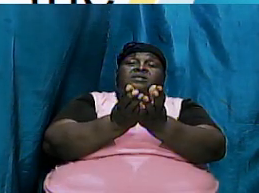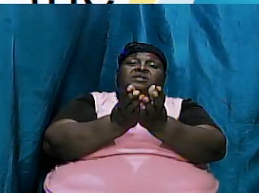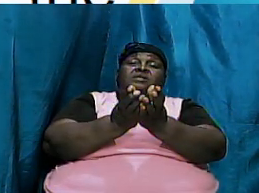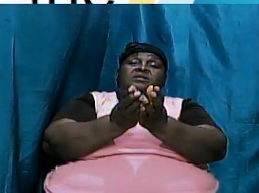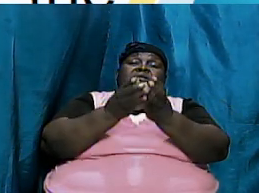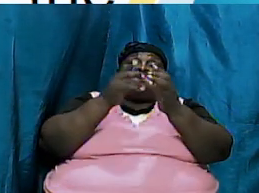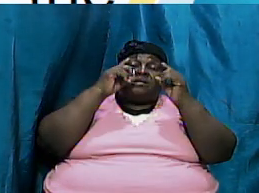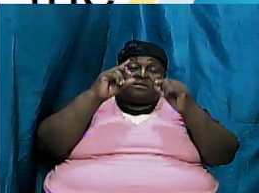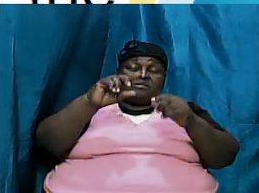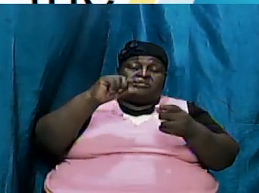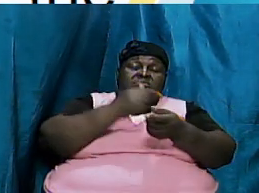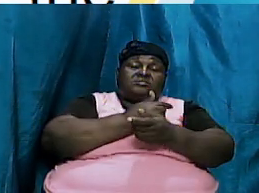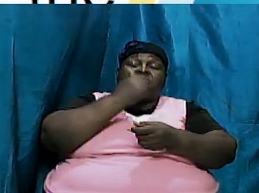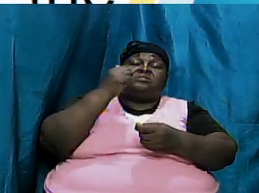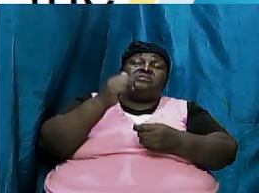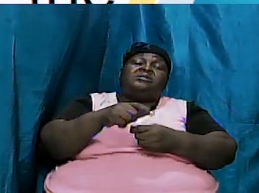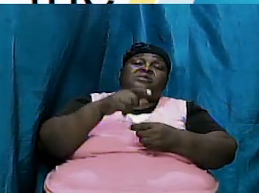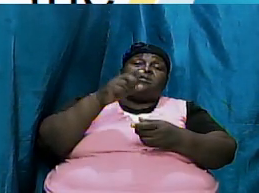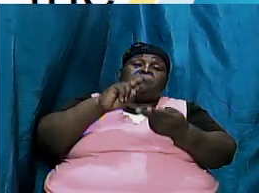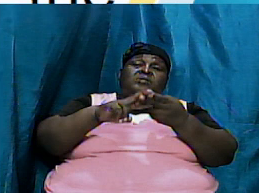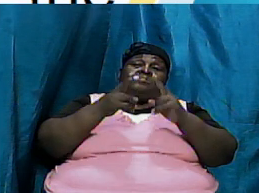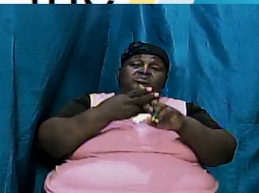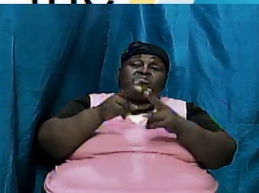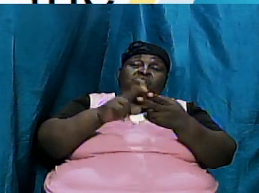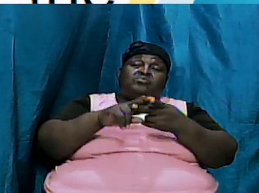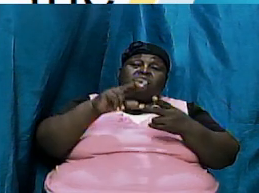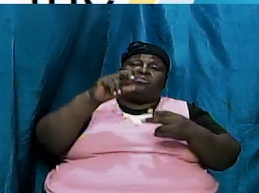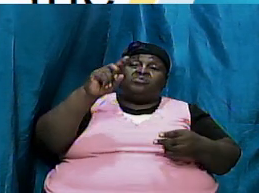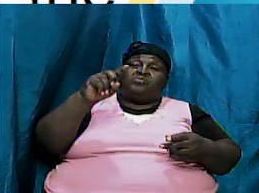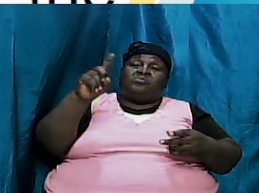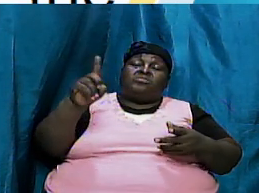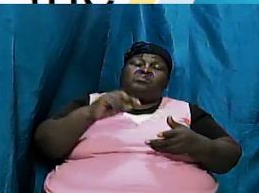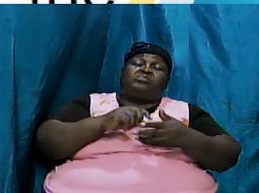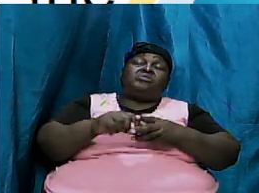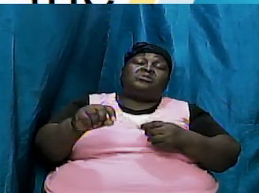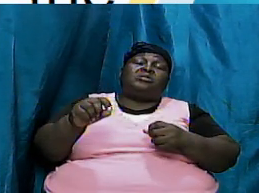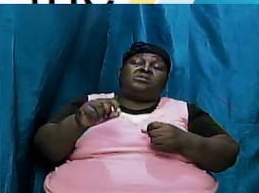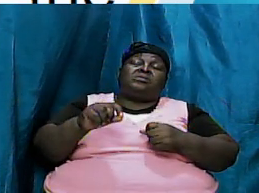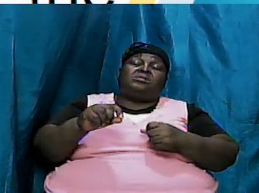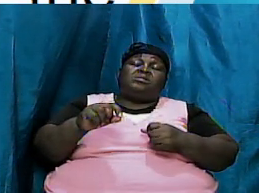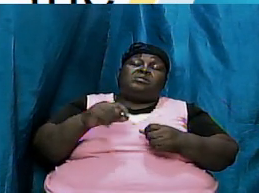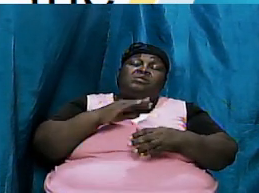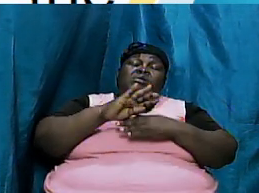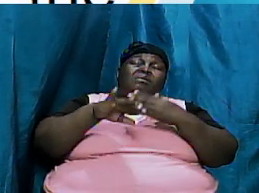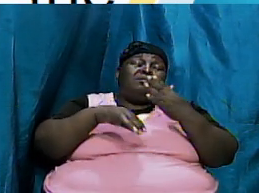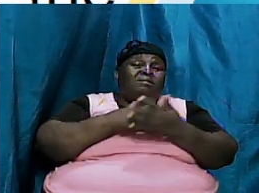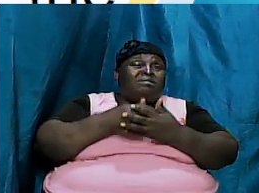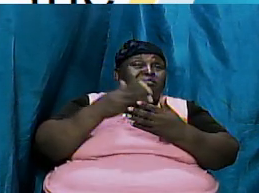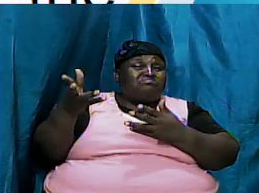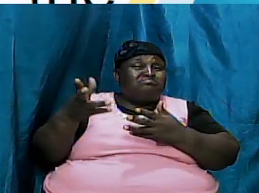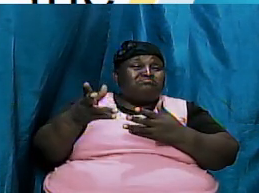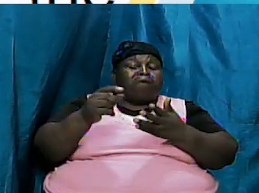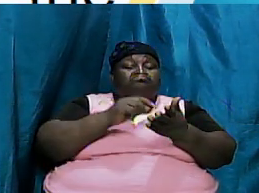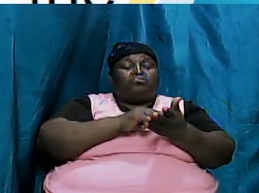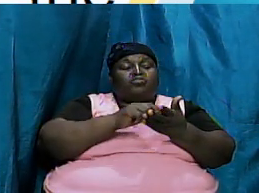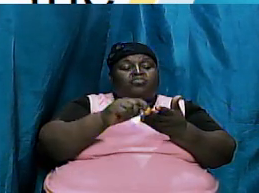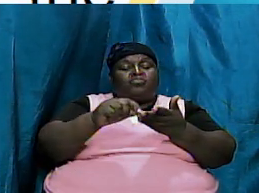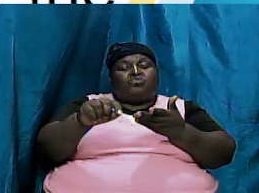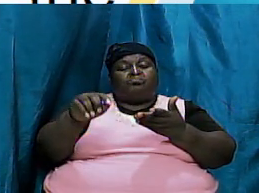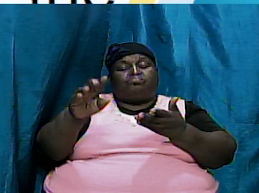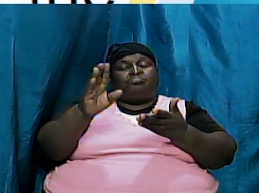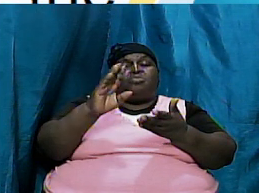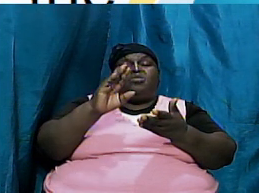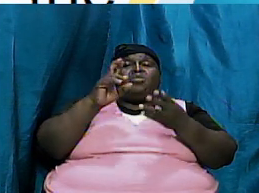Exodus Leviticus Numbers Deuteronomy all of these are attributed to Moses and